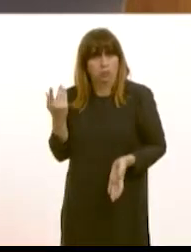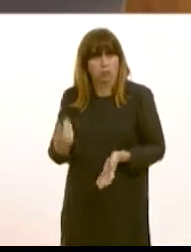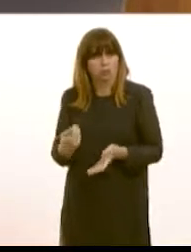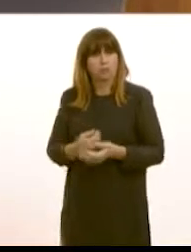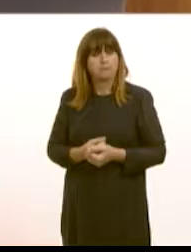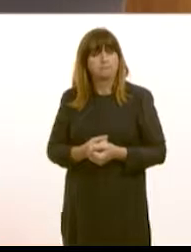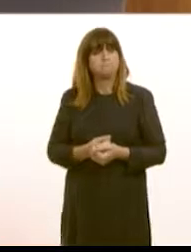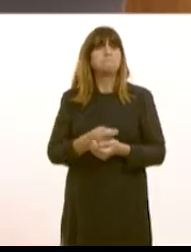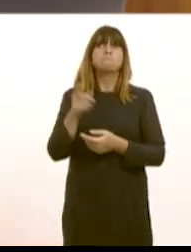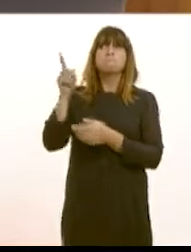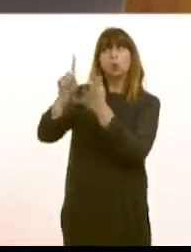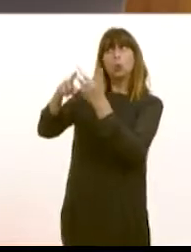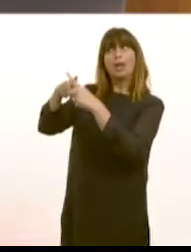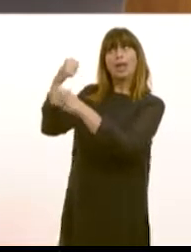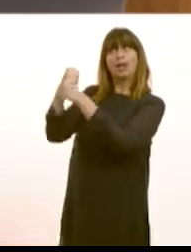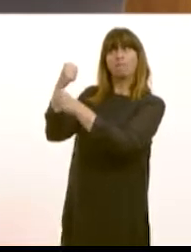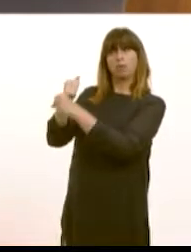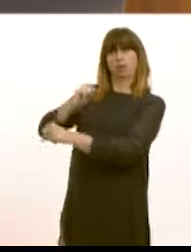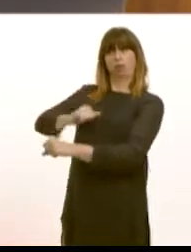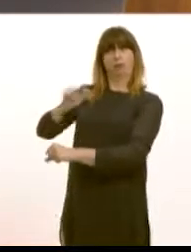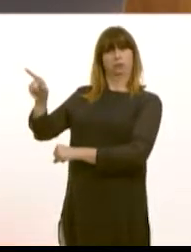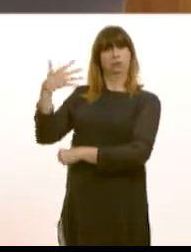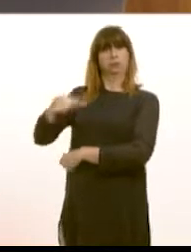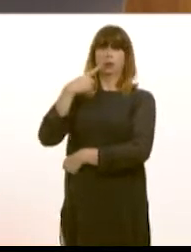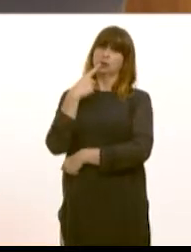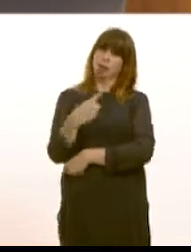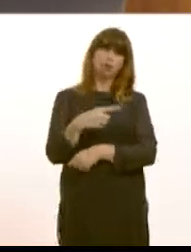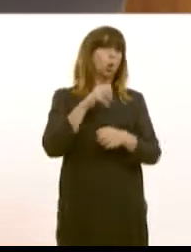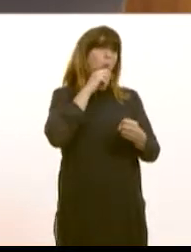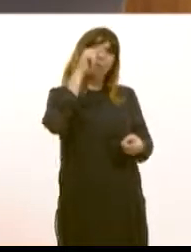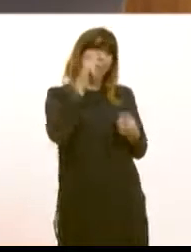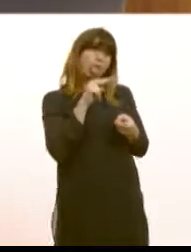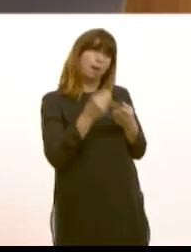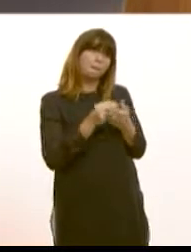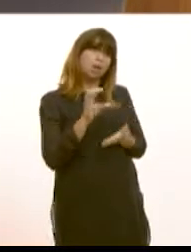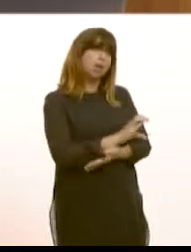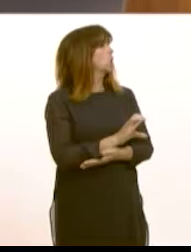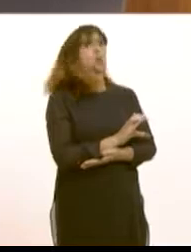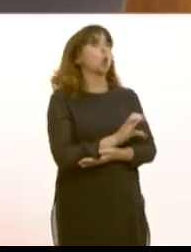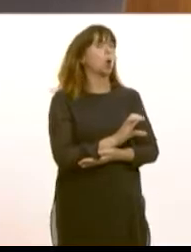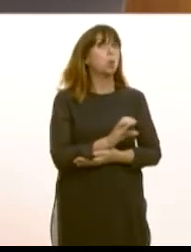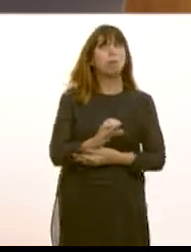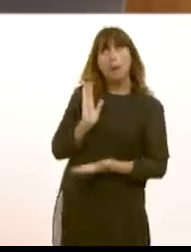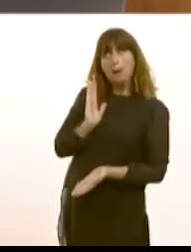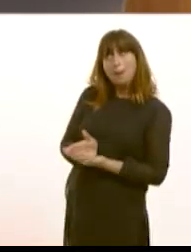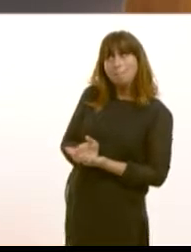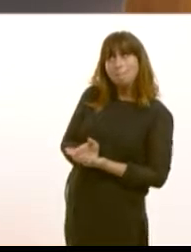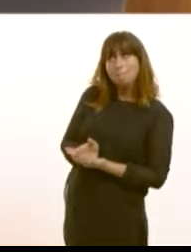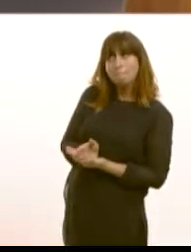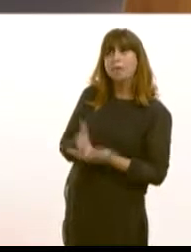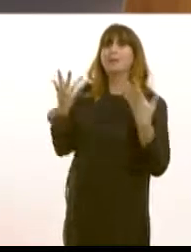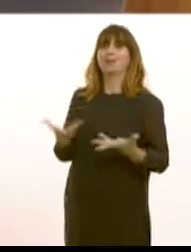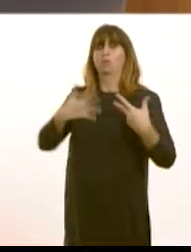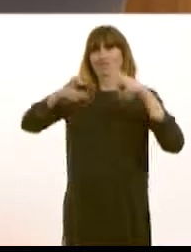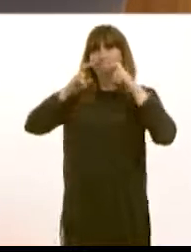promise that was made by those in the UK government now, we want to make sure that Wales does not lose out a penny. That much is true. What needs to be explored